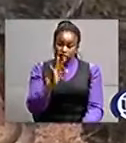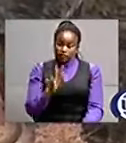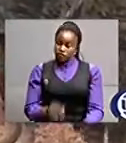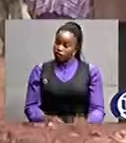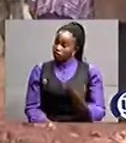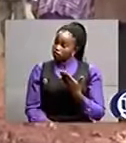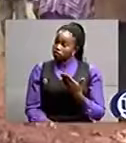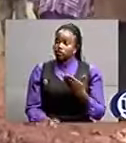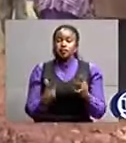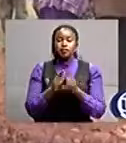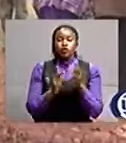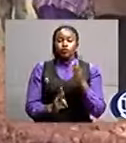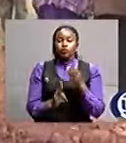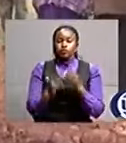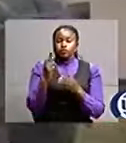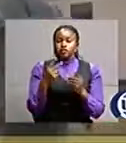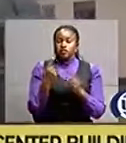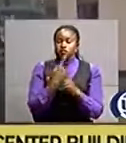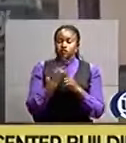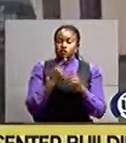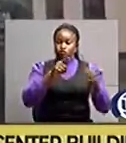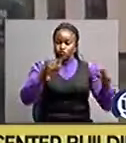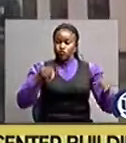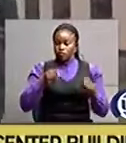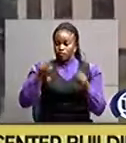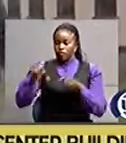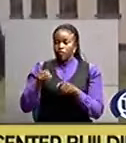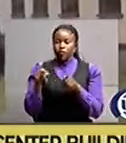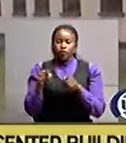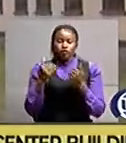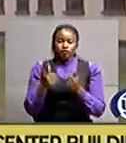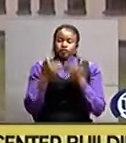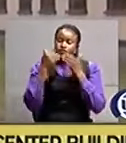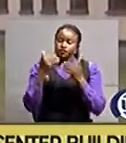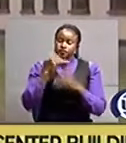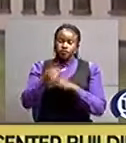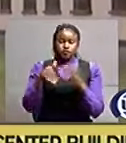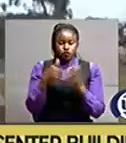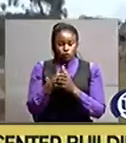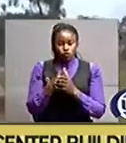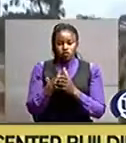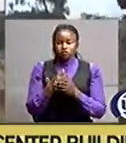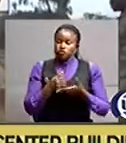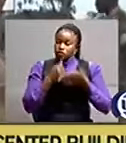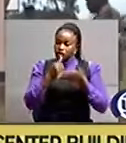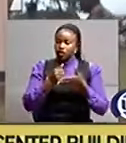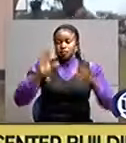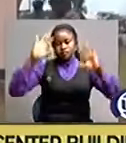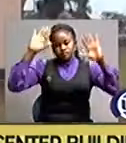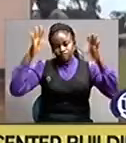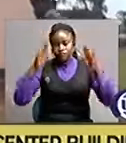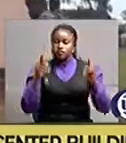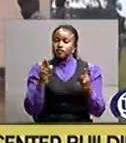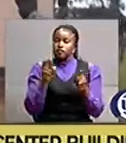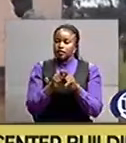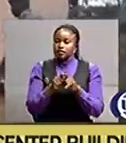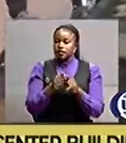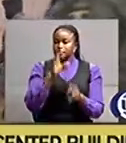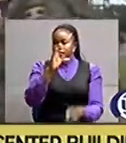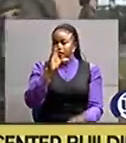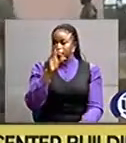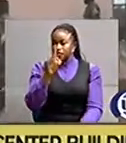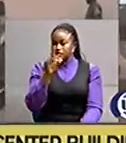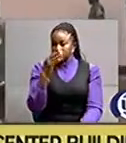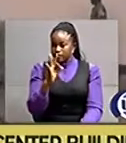commissioned the facilities he thanked those that made it a success singling out joint chief of staff